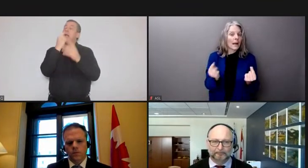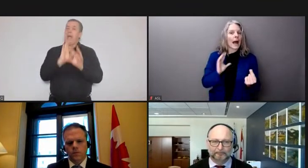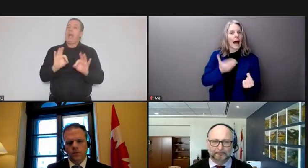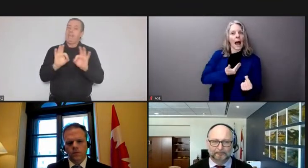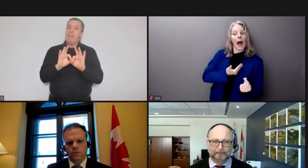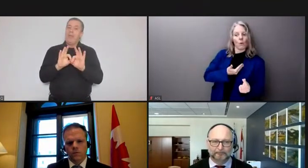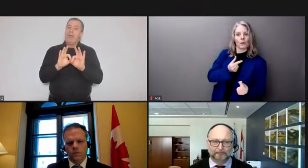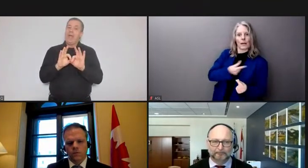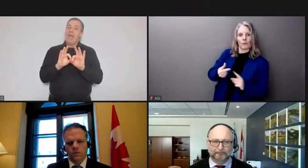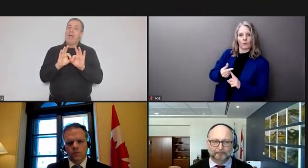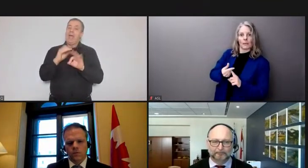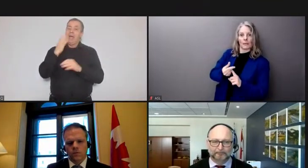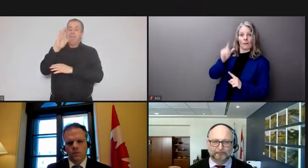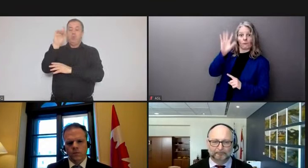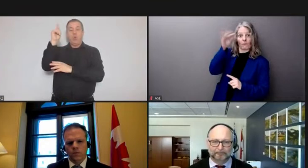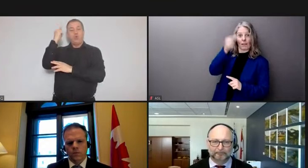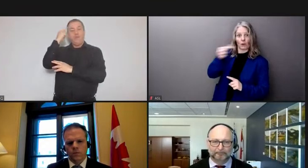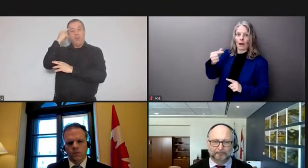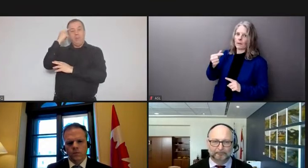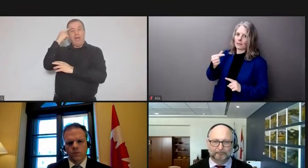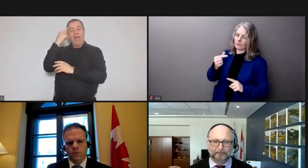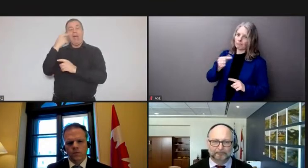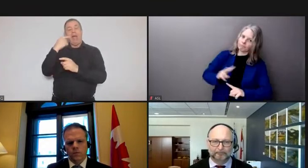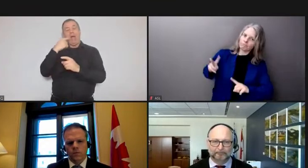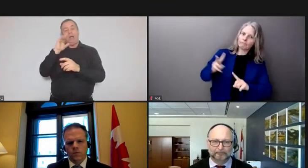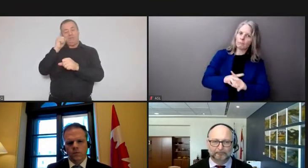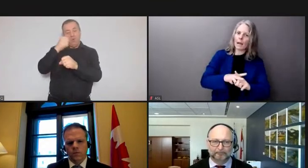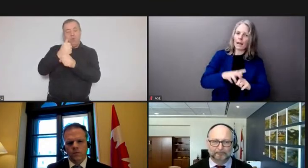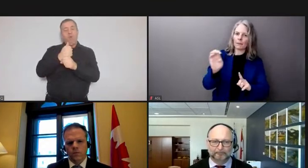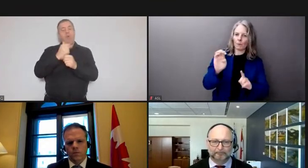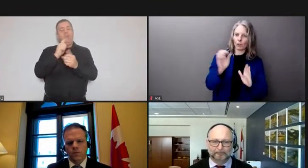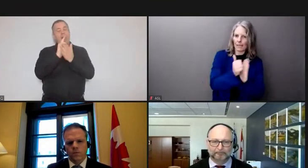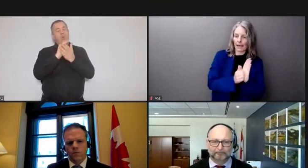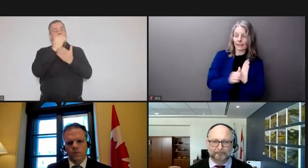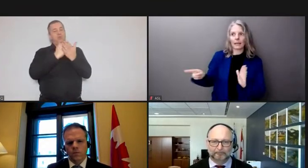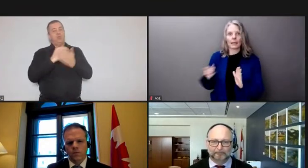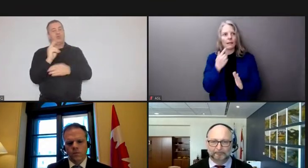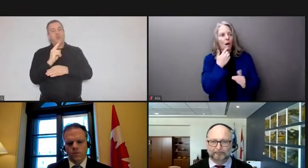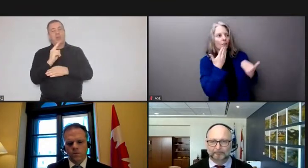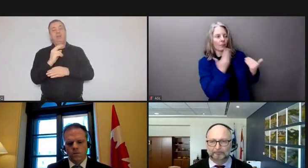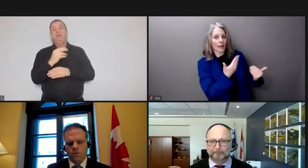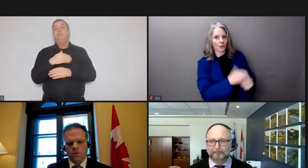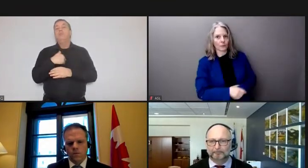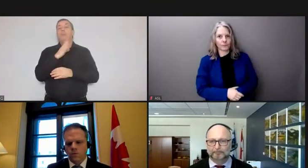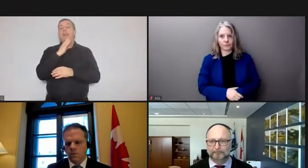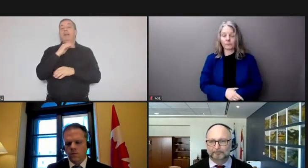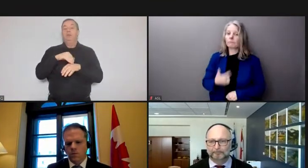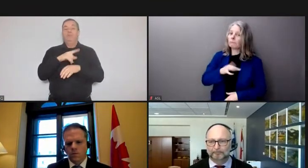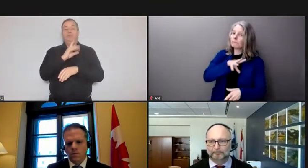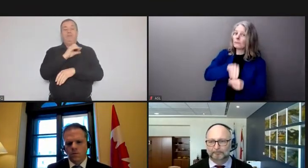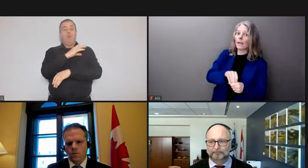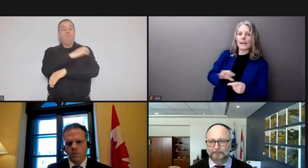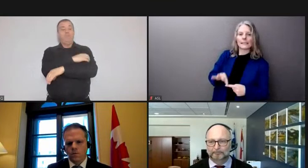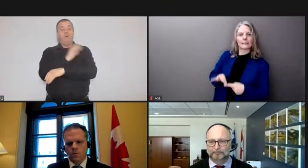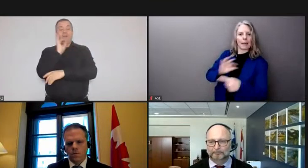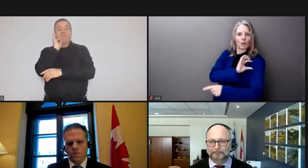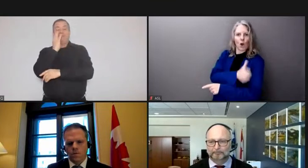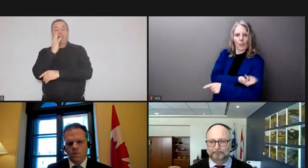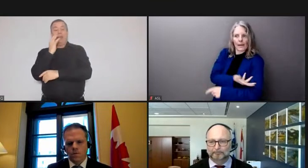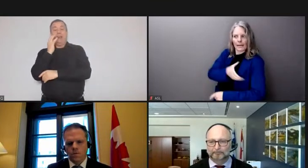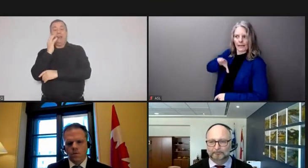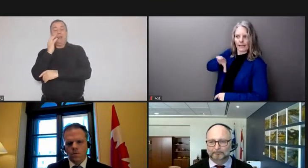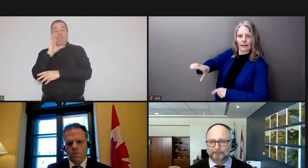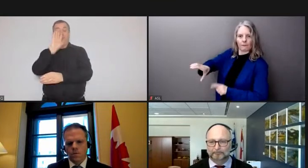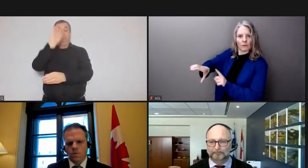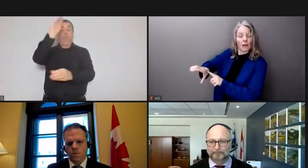the emergencies act and here i'm referring to the special authorities which have been included under the declaration that allow